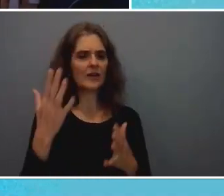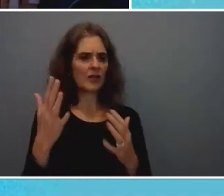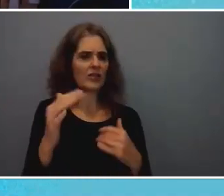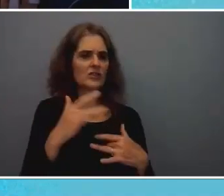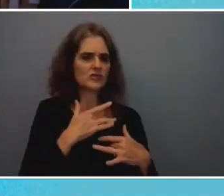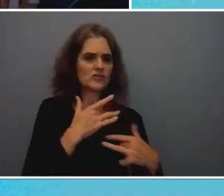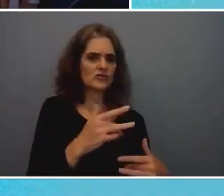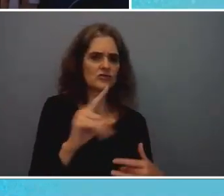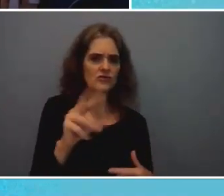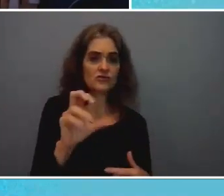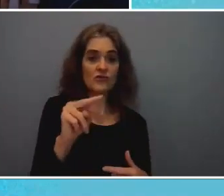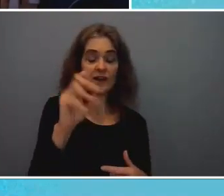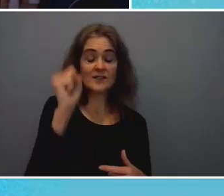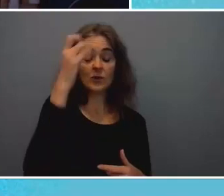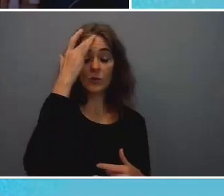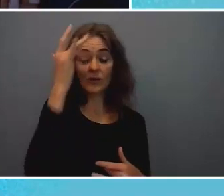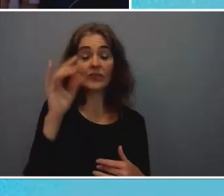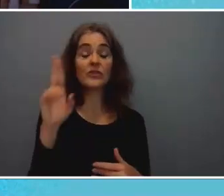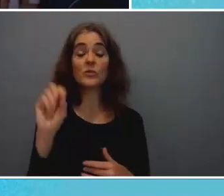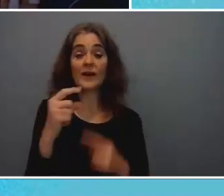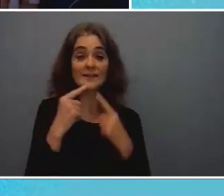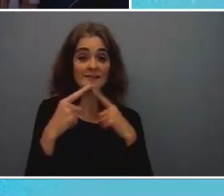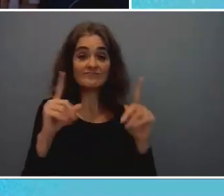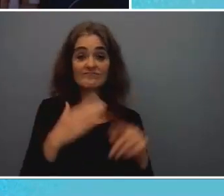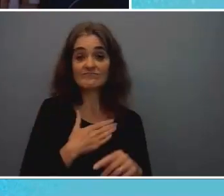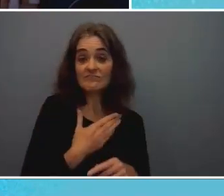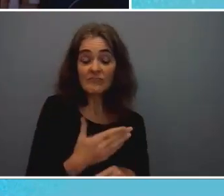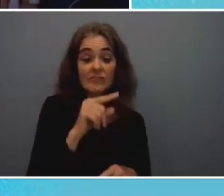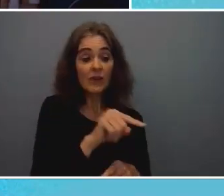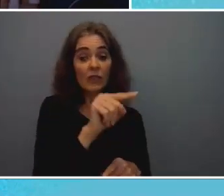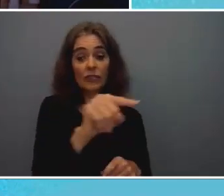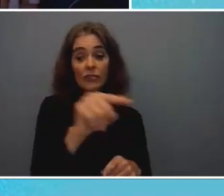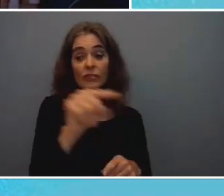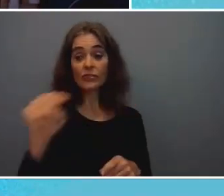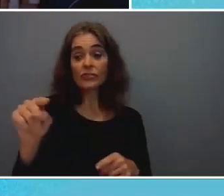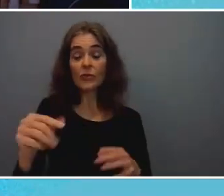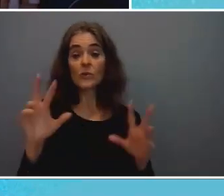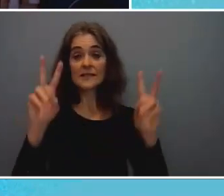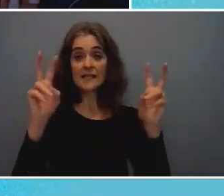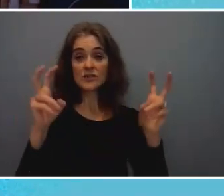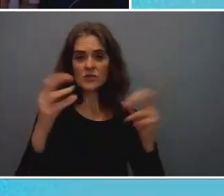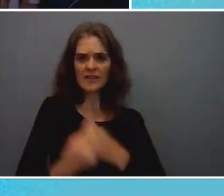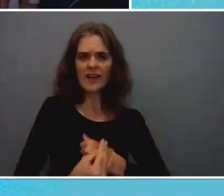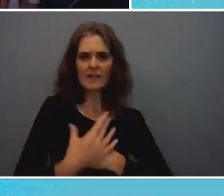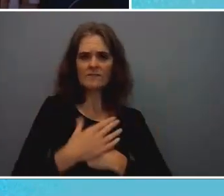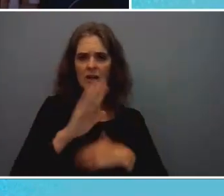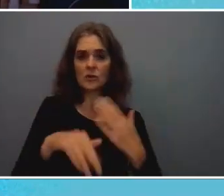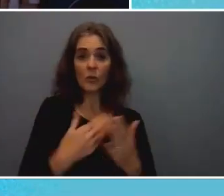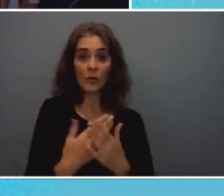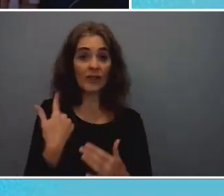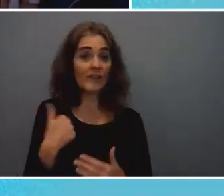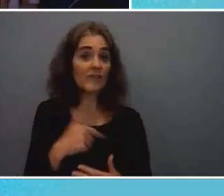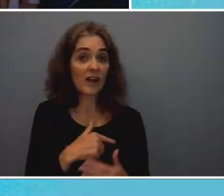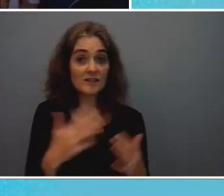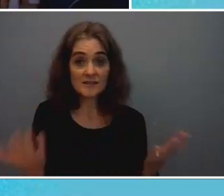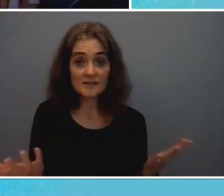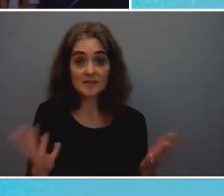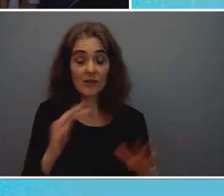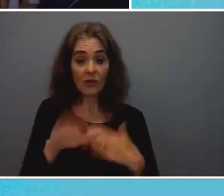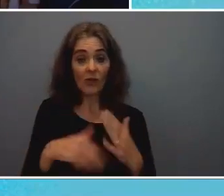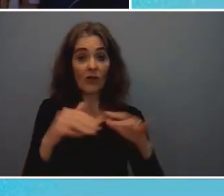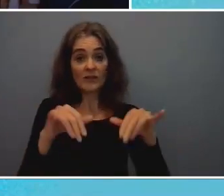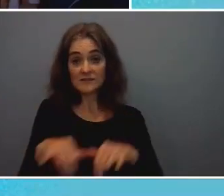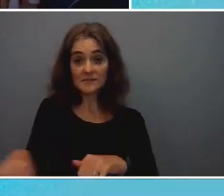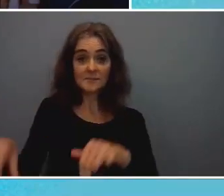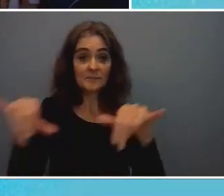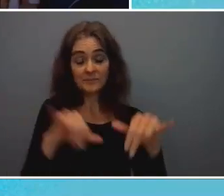states saying you know these issues that affect all of us exactly as mafalda just said you know it's it's all of us